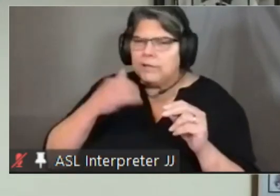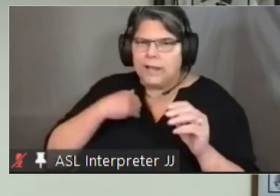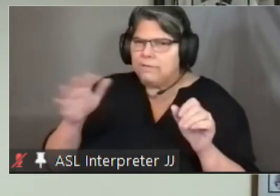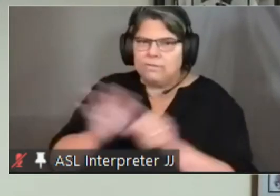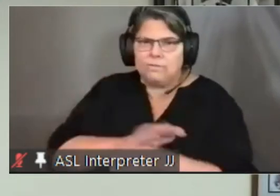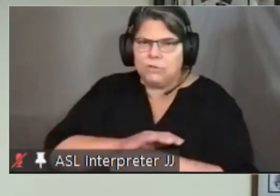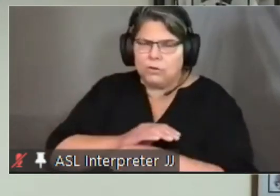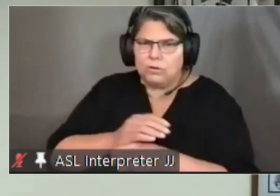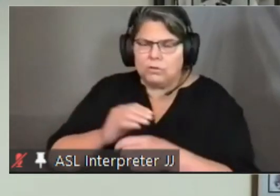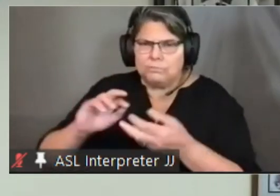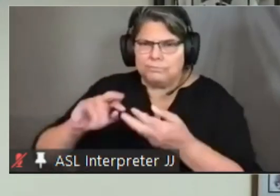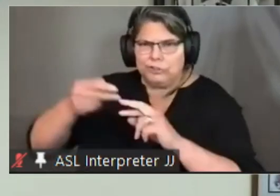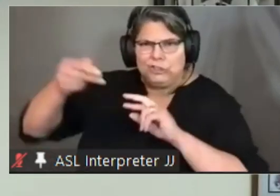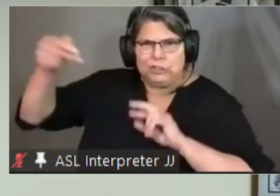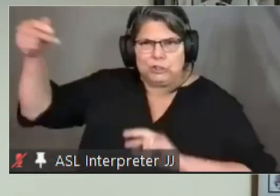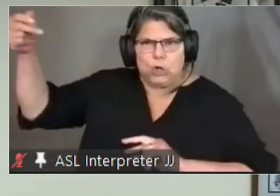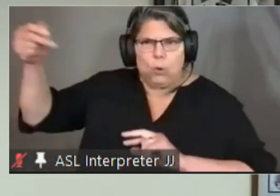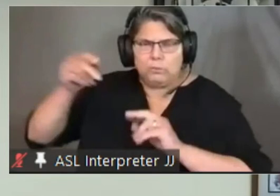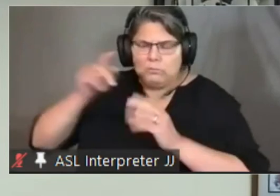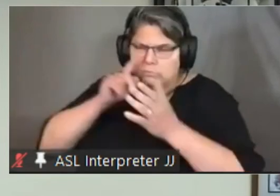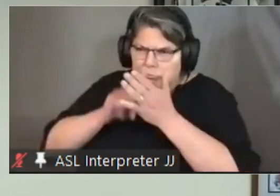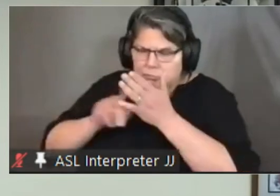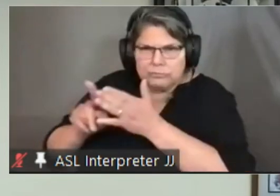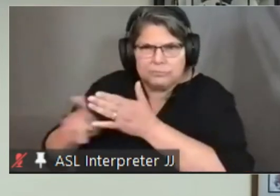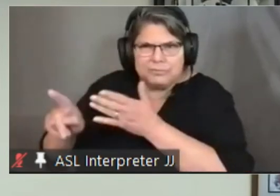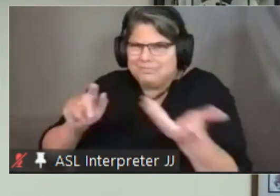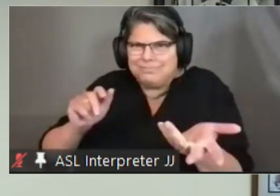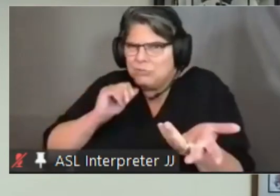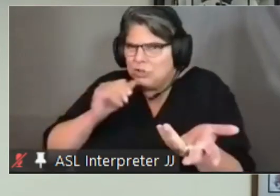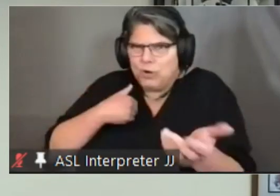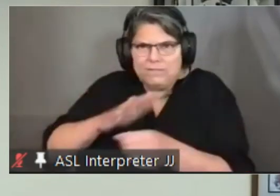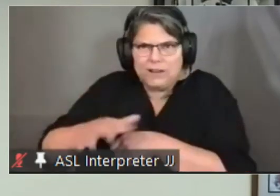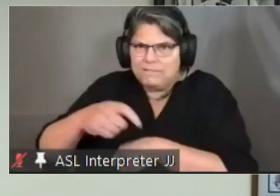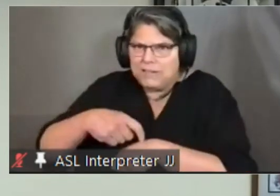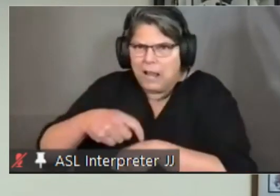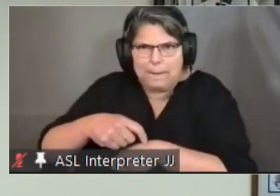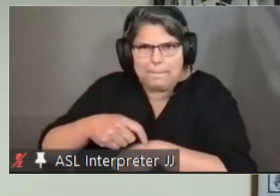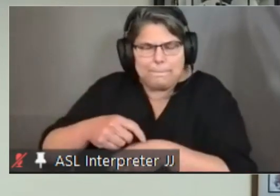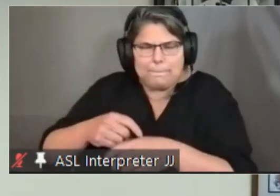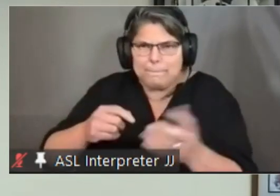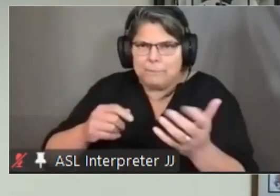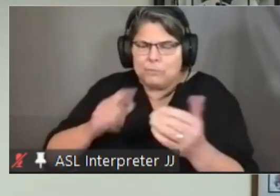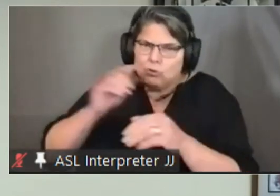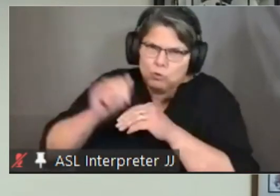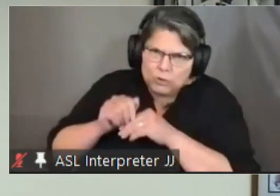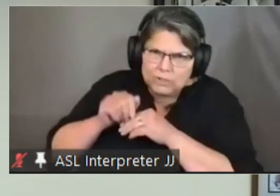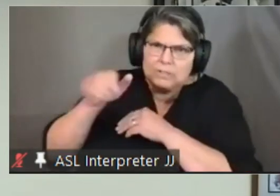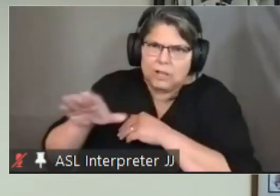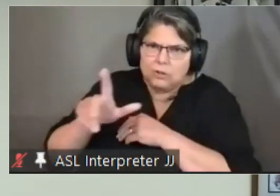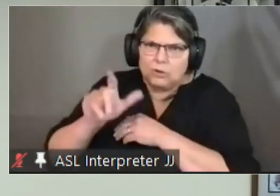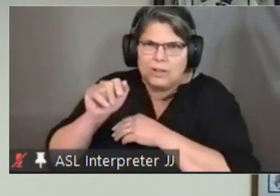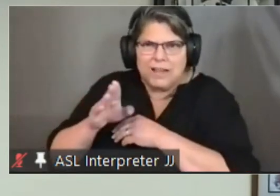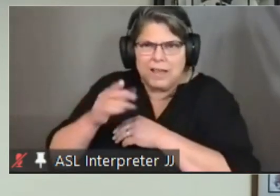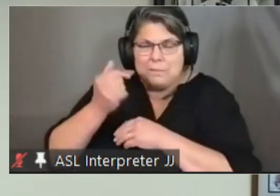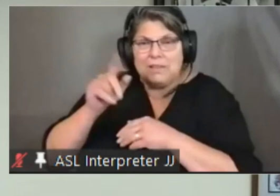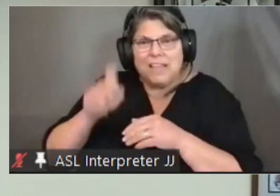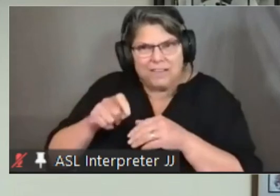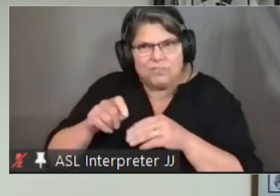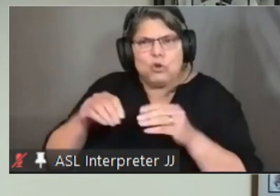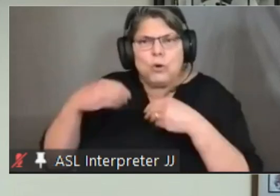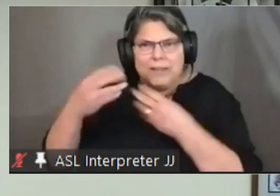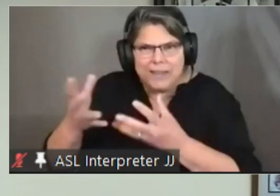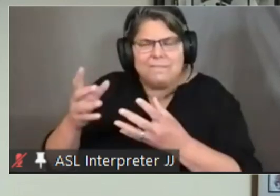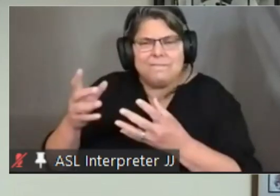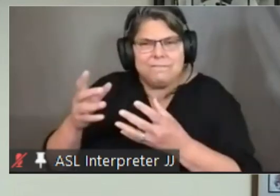we didn't have those results in time to actually to actually send them off it has to be done uh while the sim